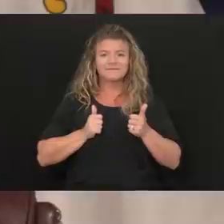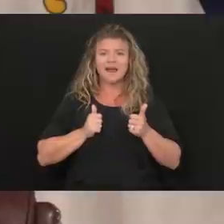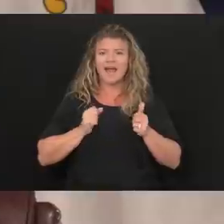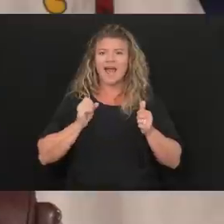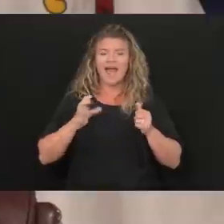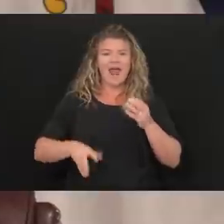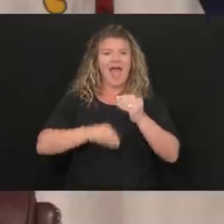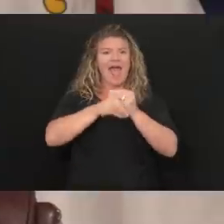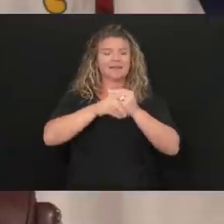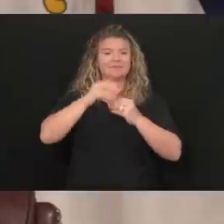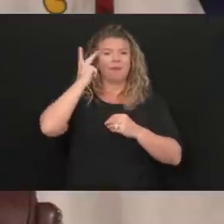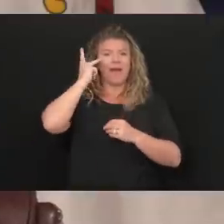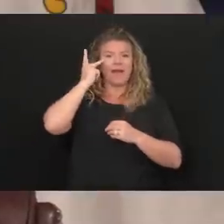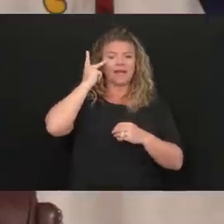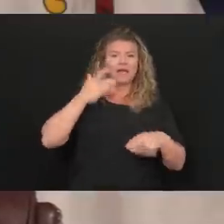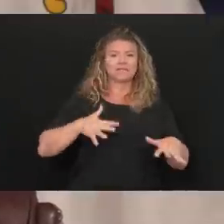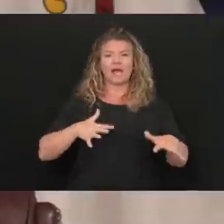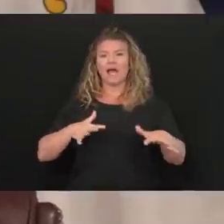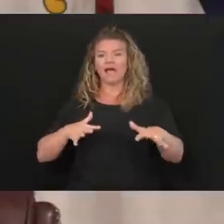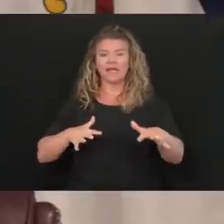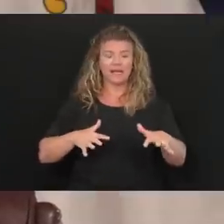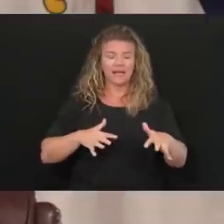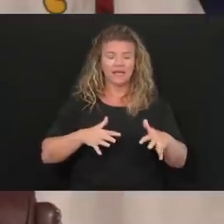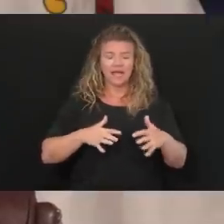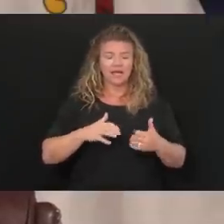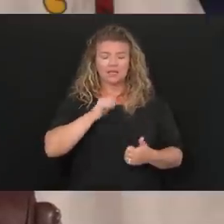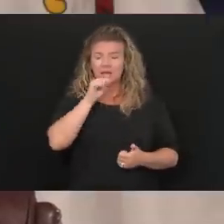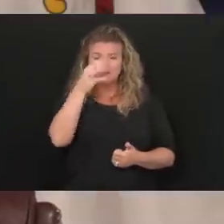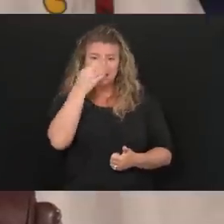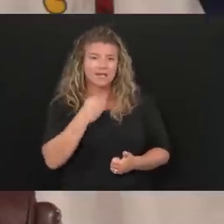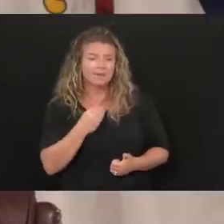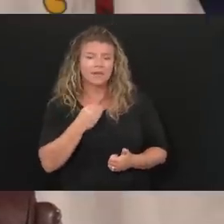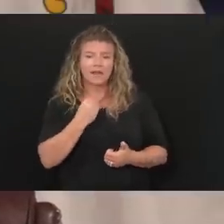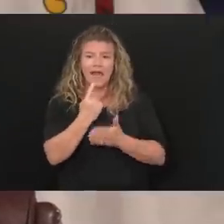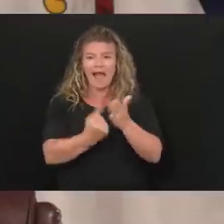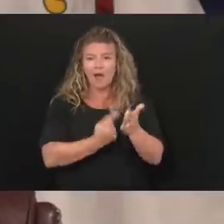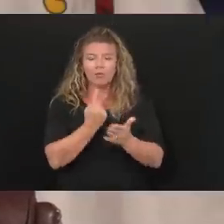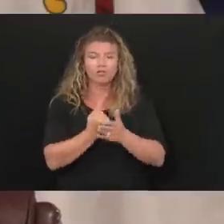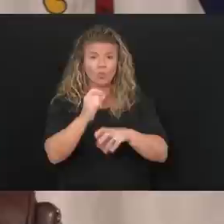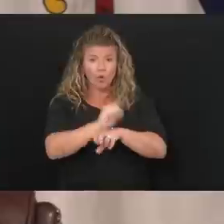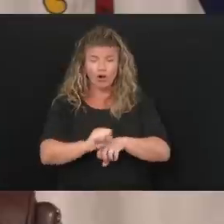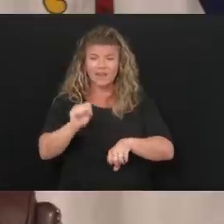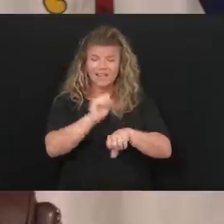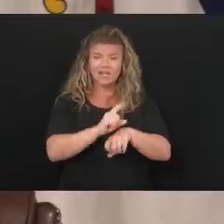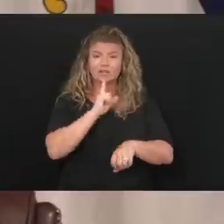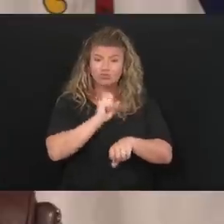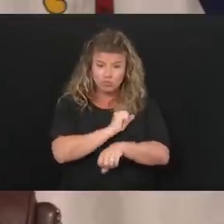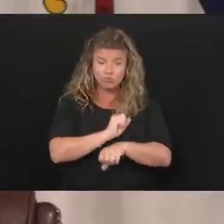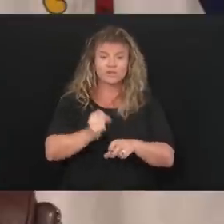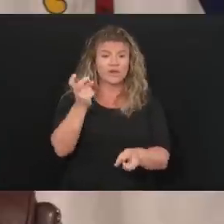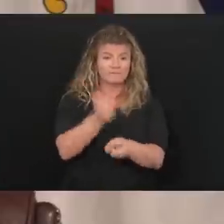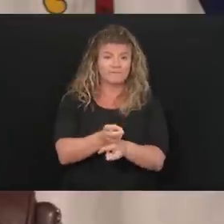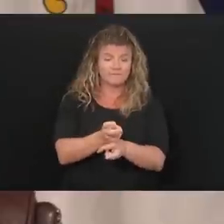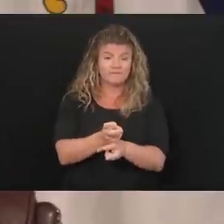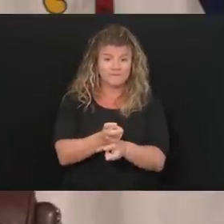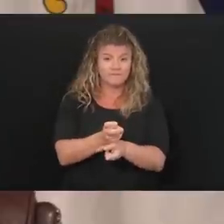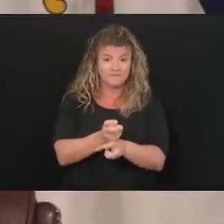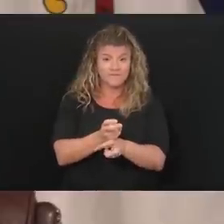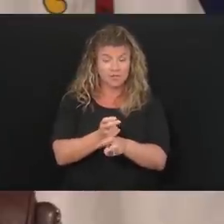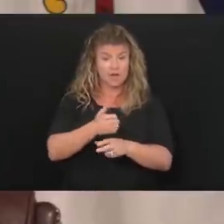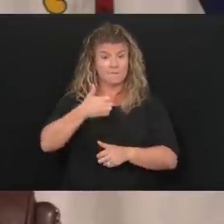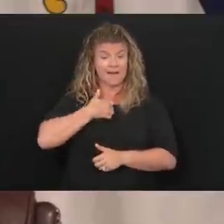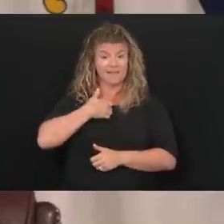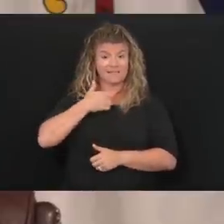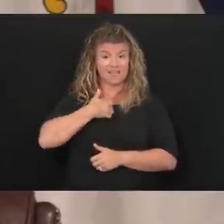standpoint, the hours, the sleeplessness, it's tough. And so, um, I would say